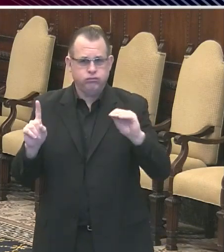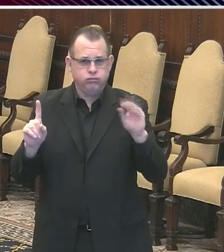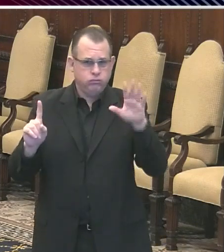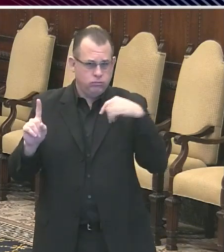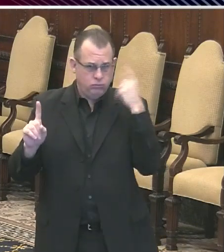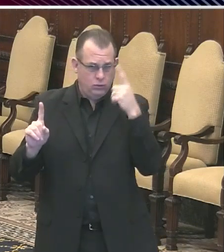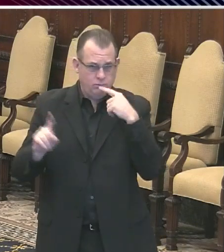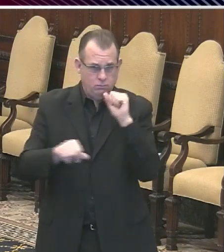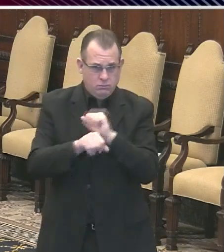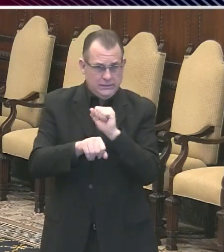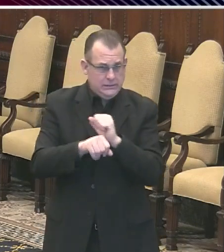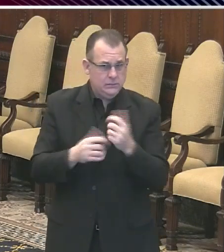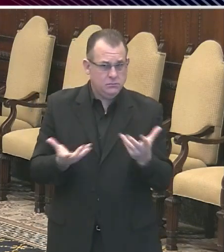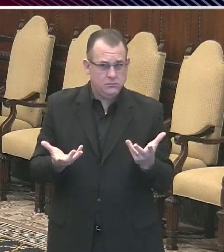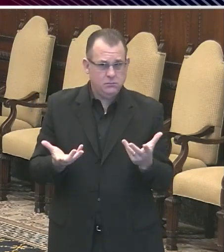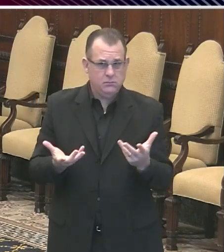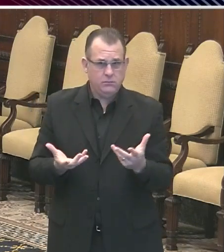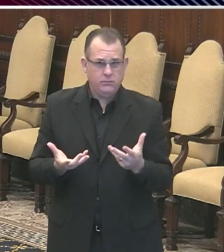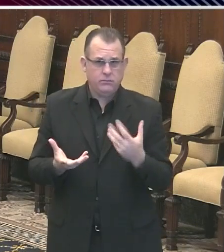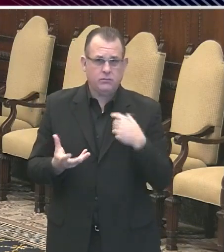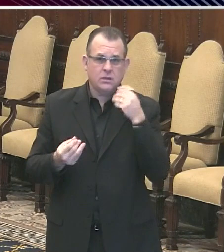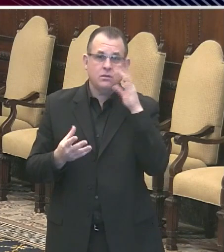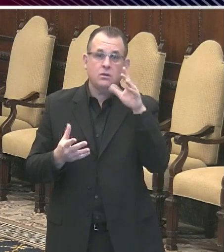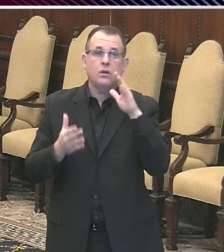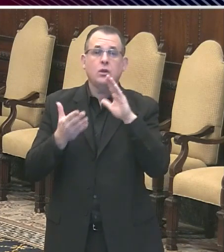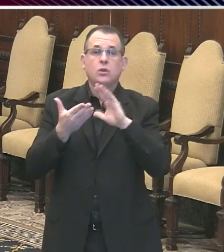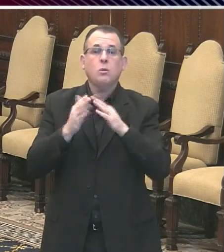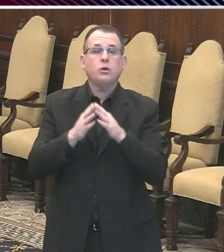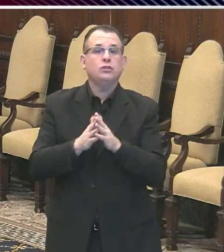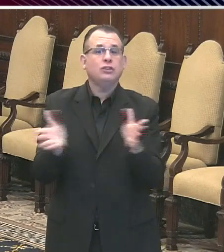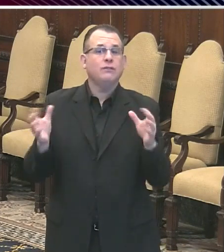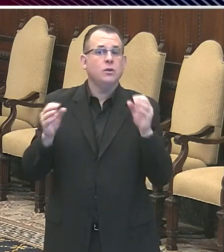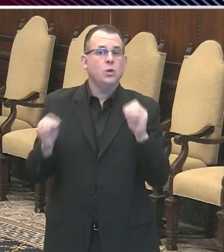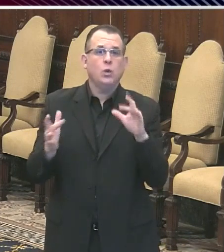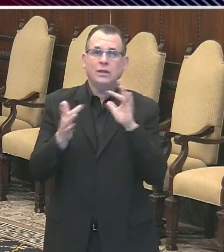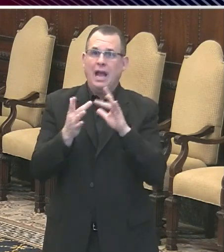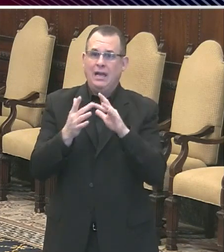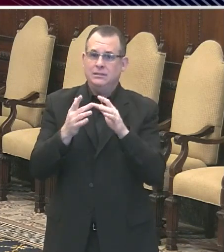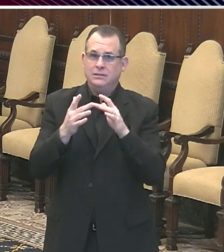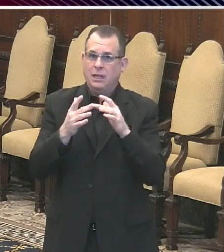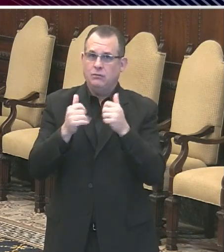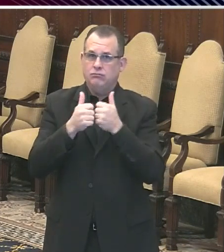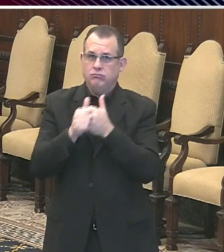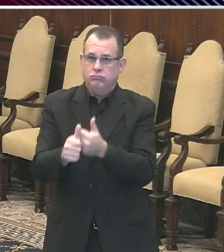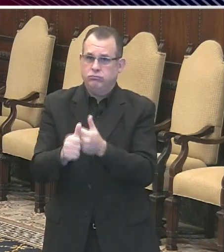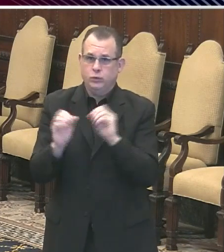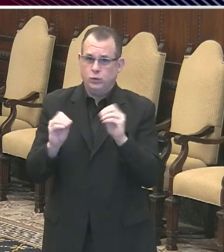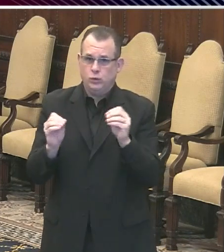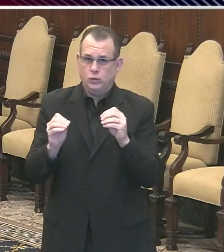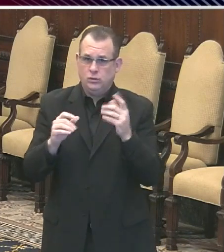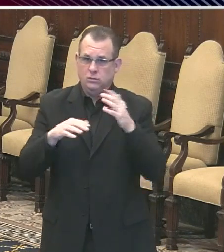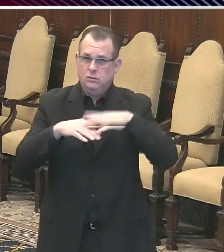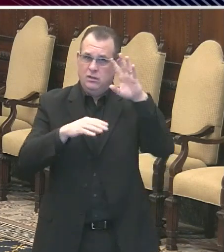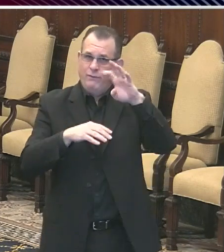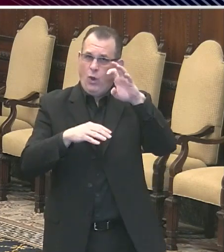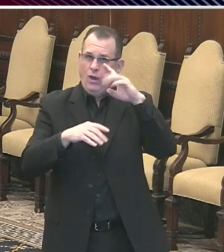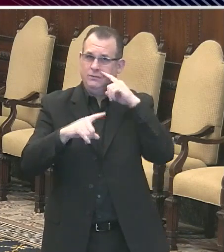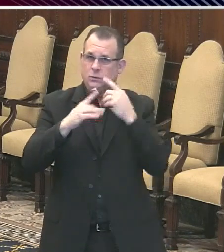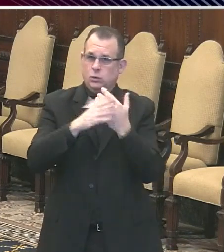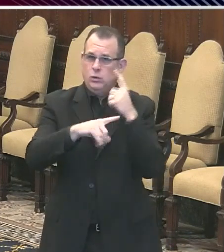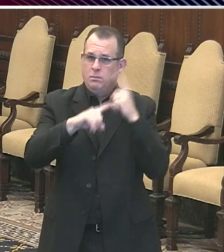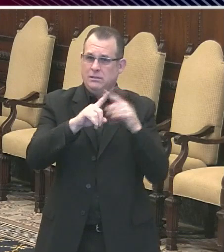As far as in the community as a whole, we don't do contact tracing now. With 400 plus cases a day, we have the ability to follow that up.